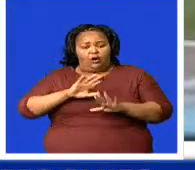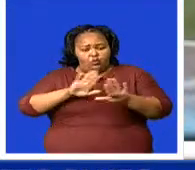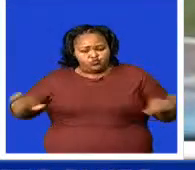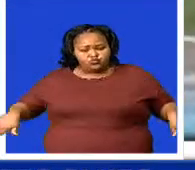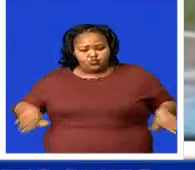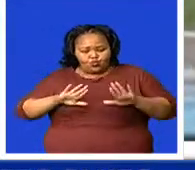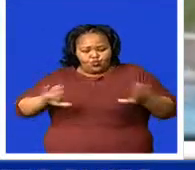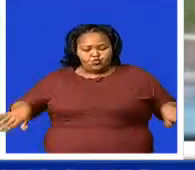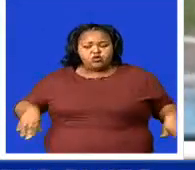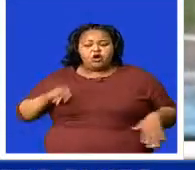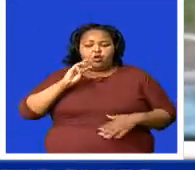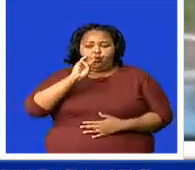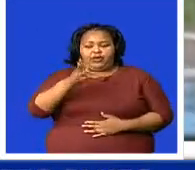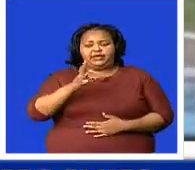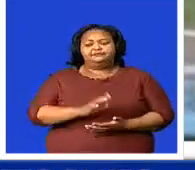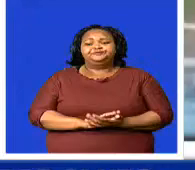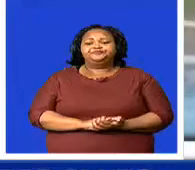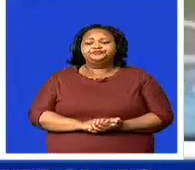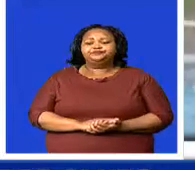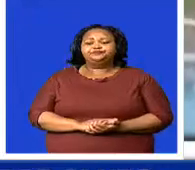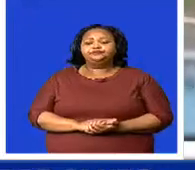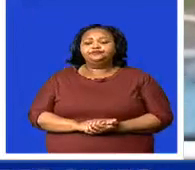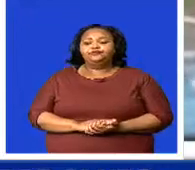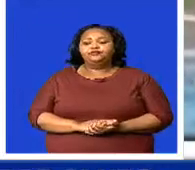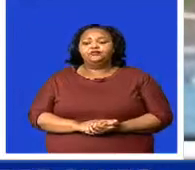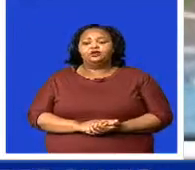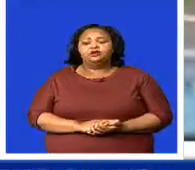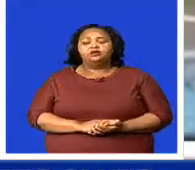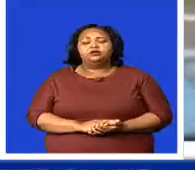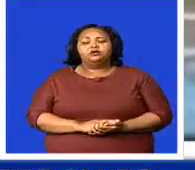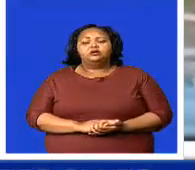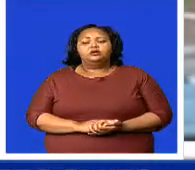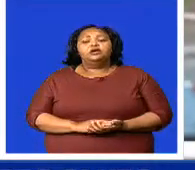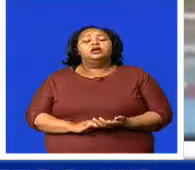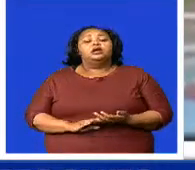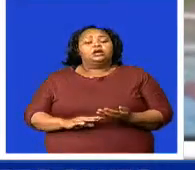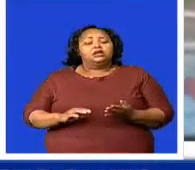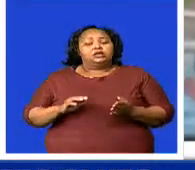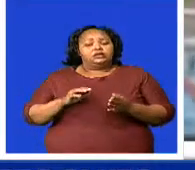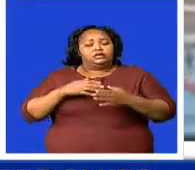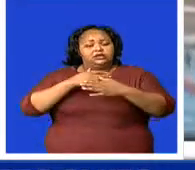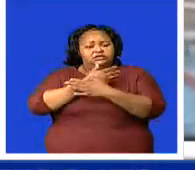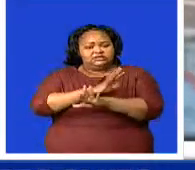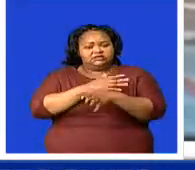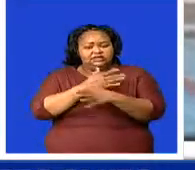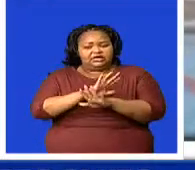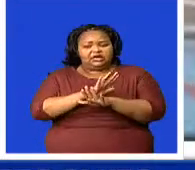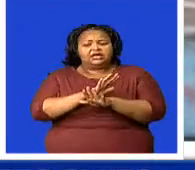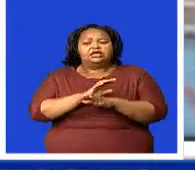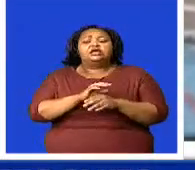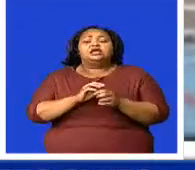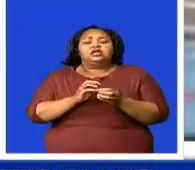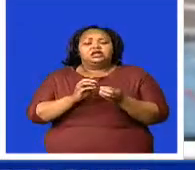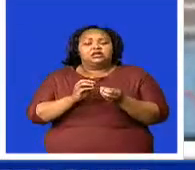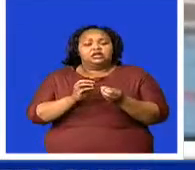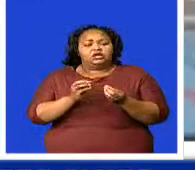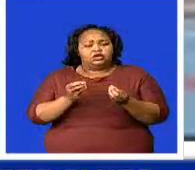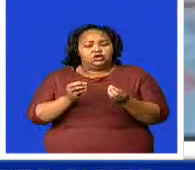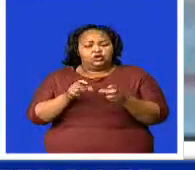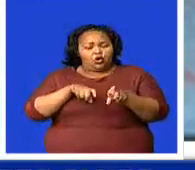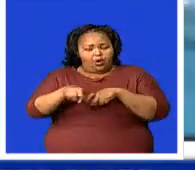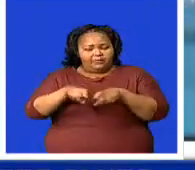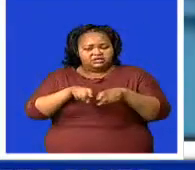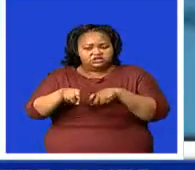The association will be hosting a gala swimming competition this coming Saturday at Njavlueni High School where the majority of the